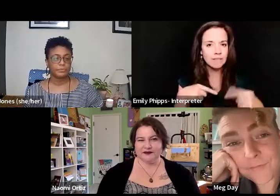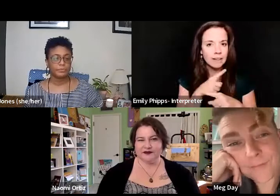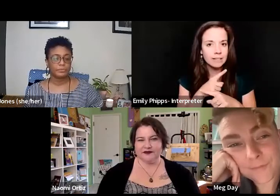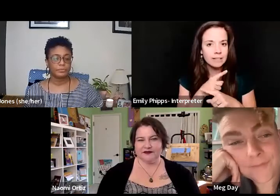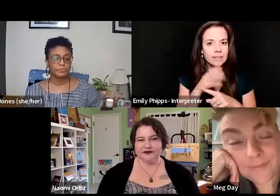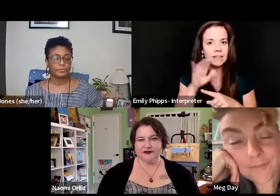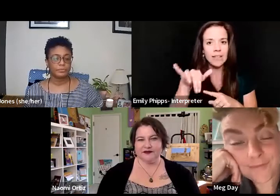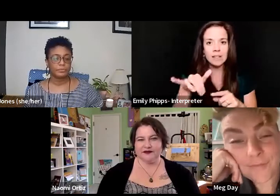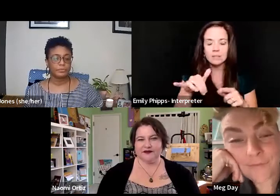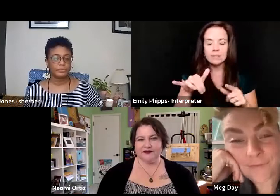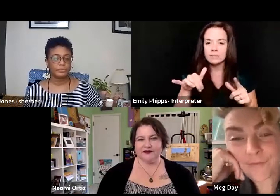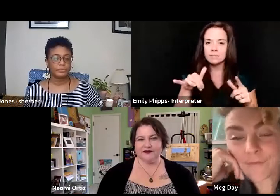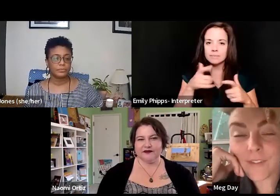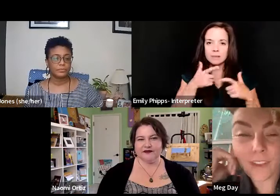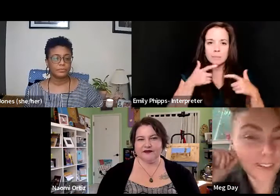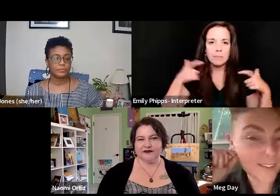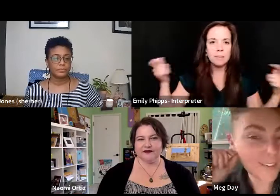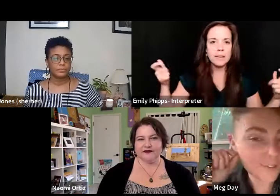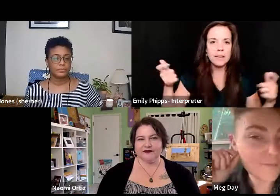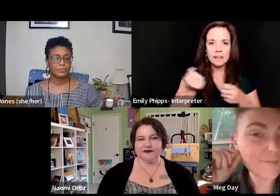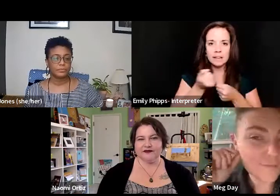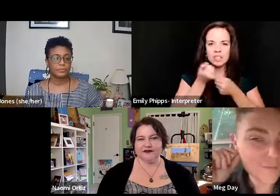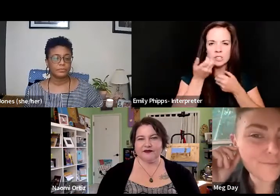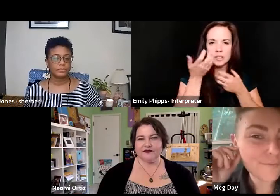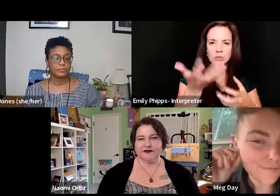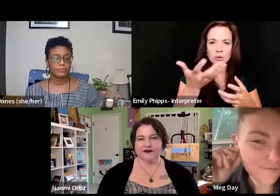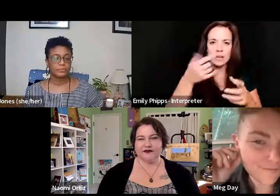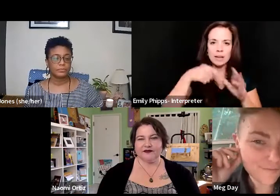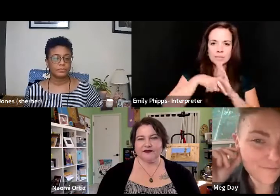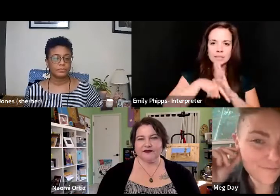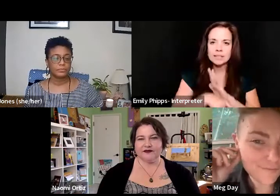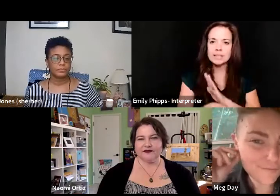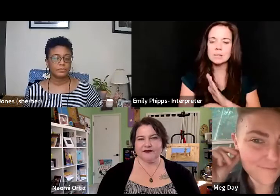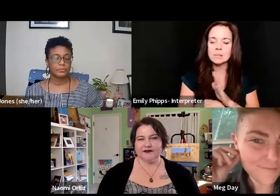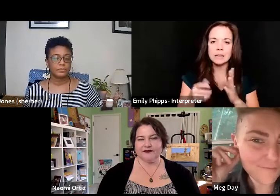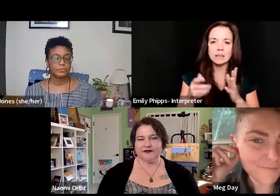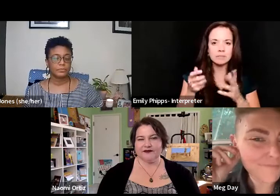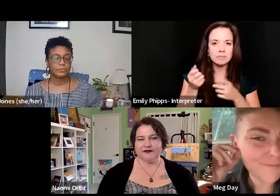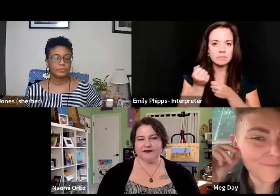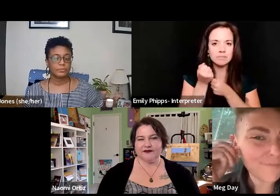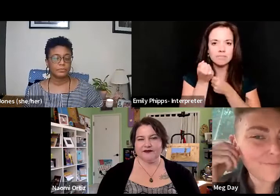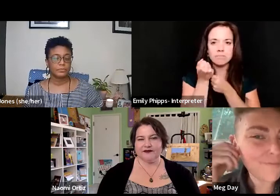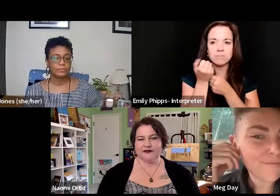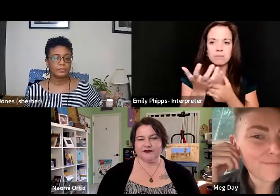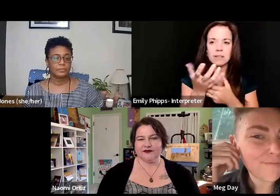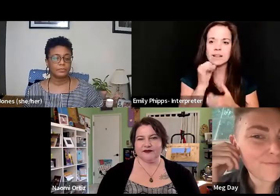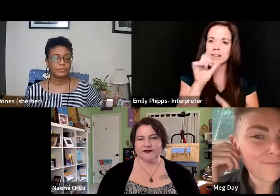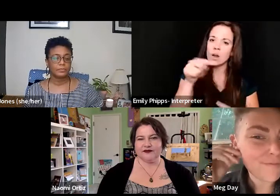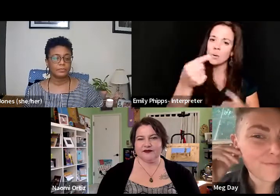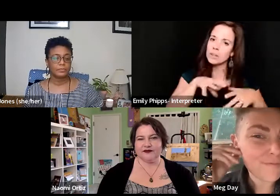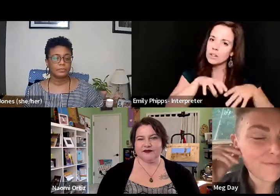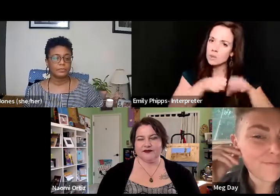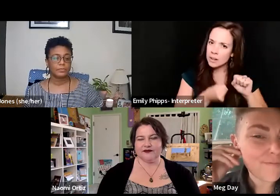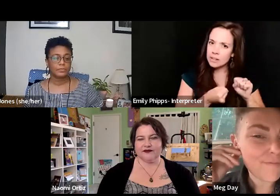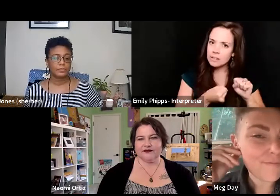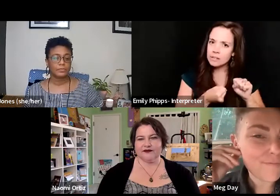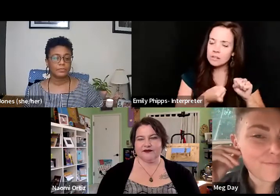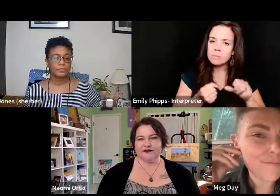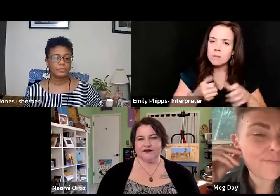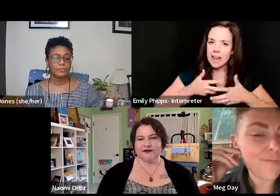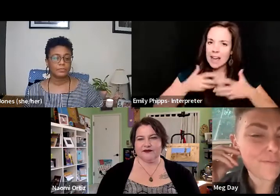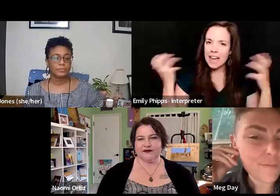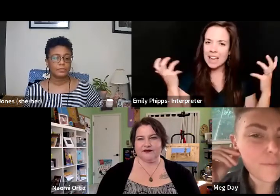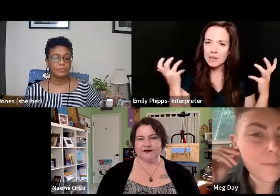huge scream, gaping maw of not just grief, but anger and complete